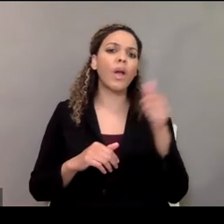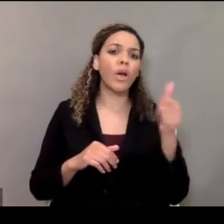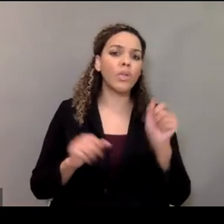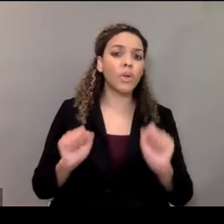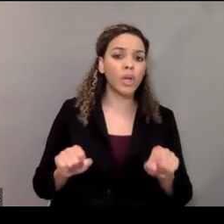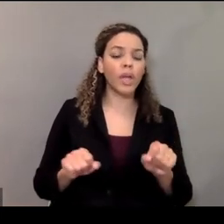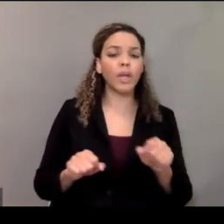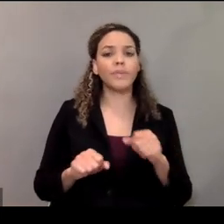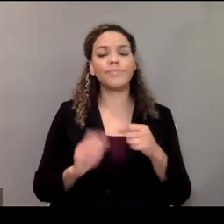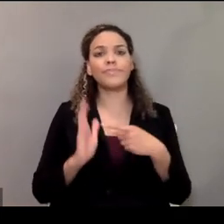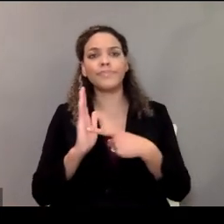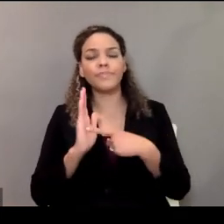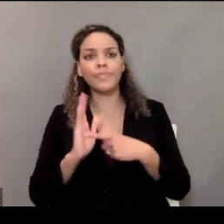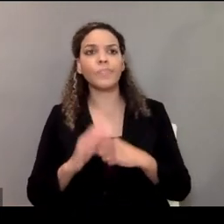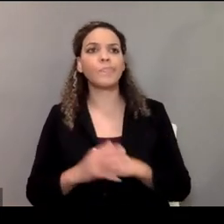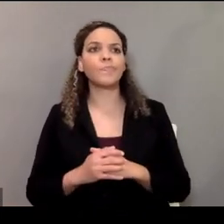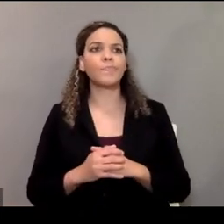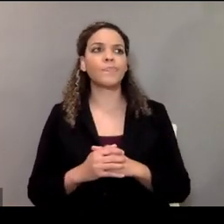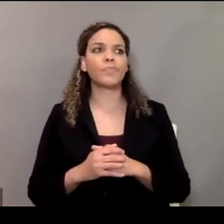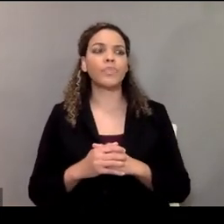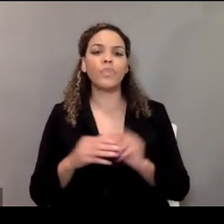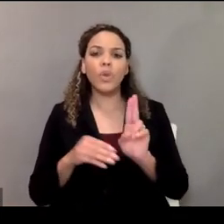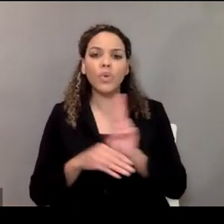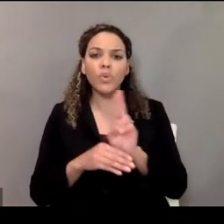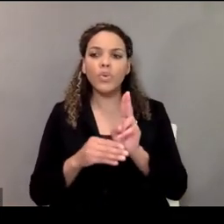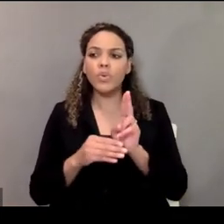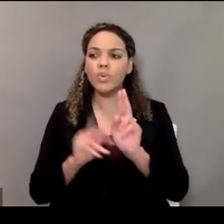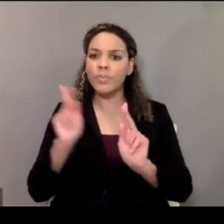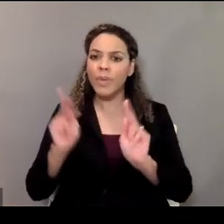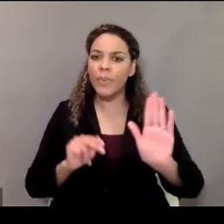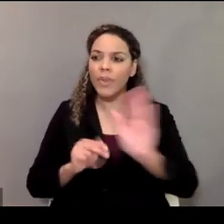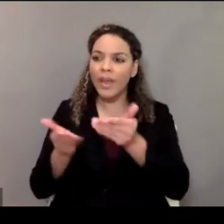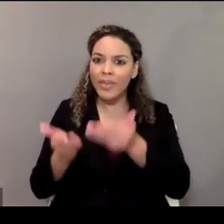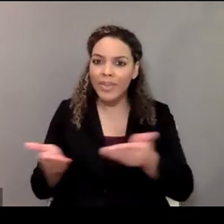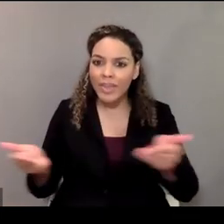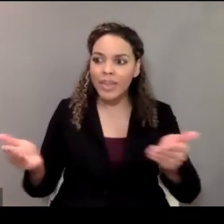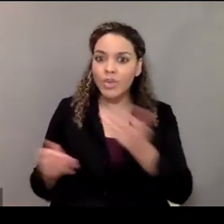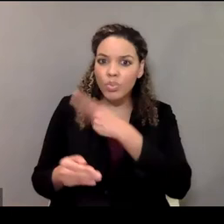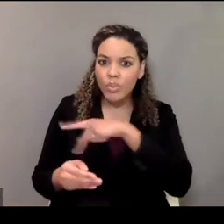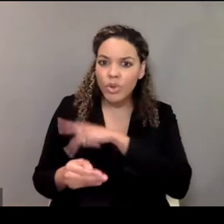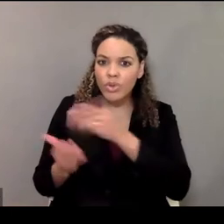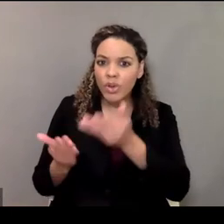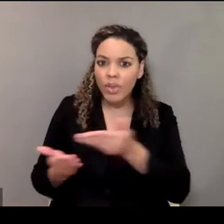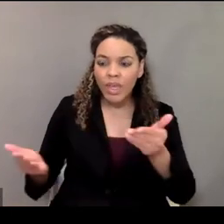it would also be using people's other personal possessions without